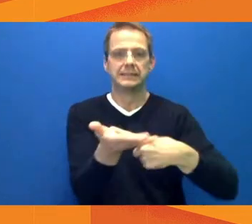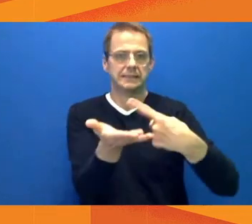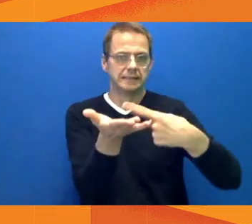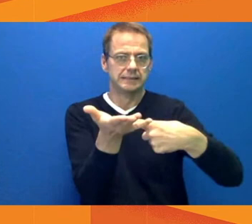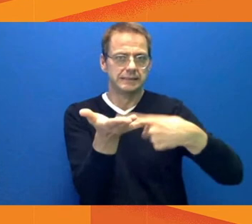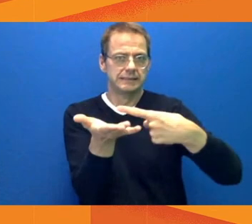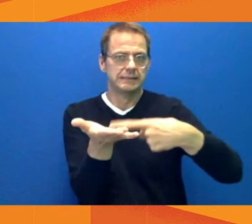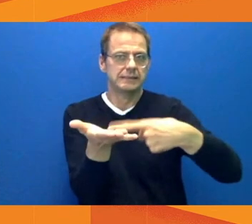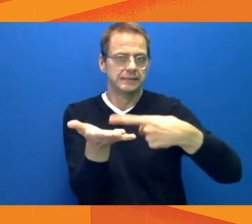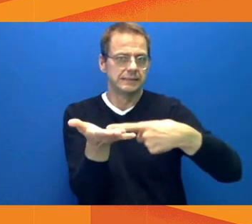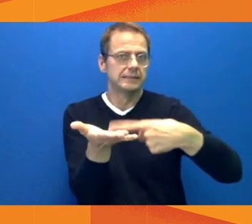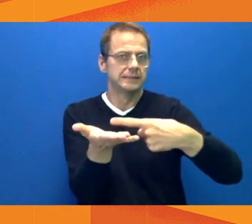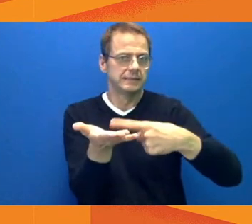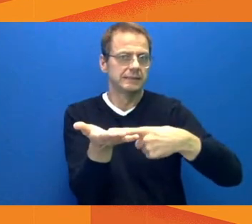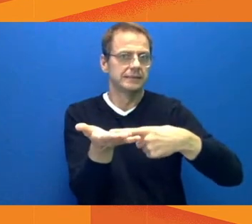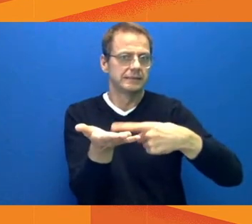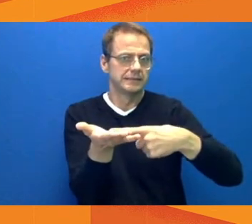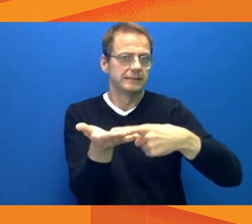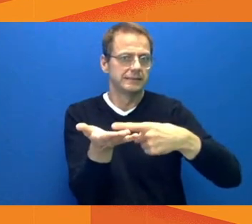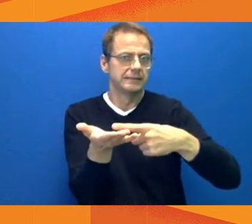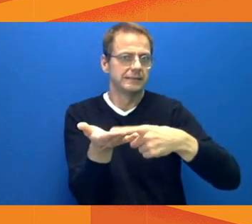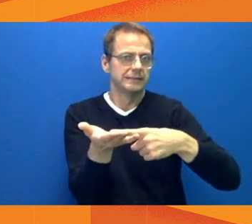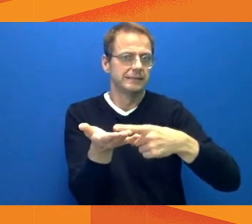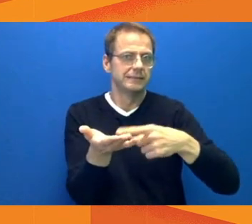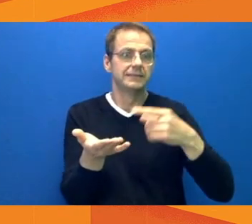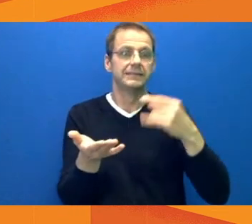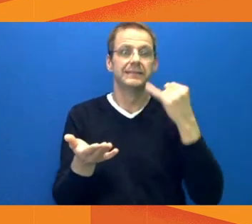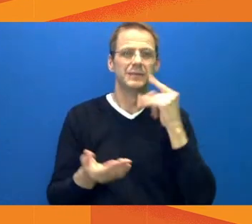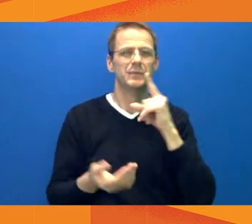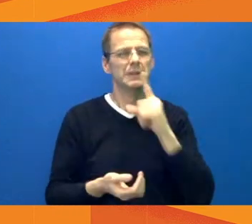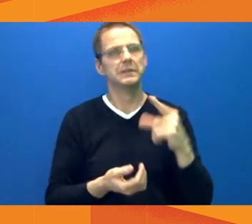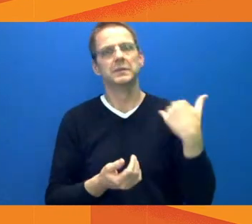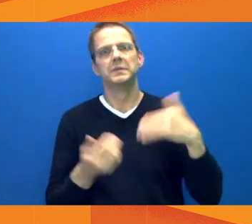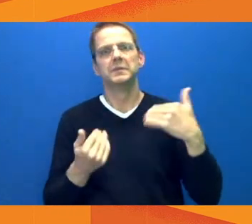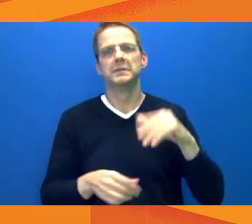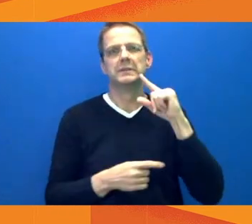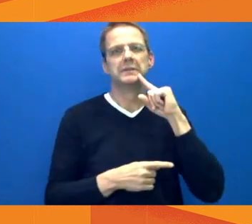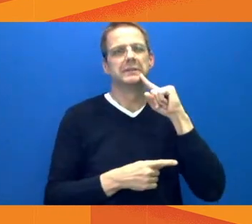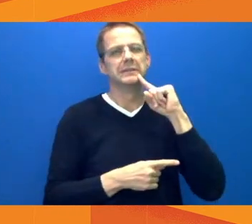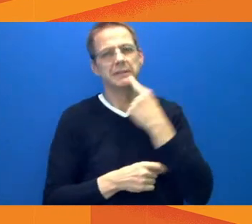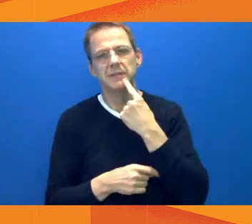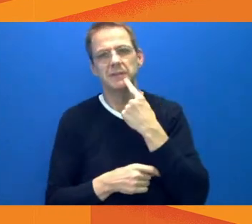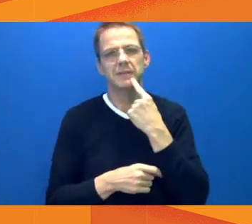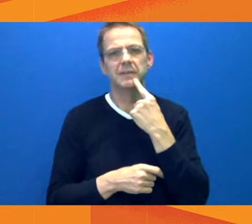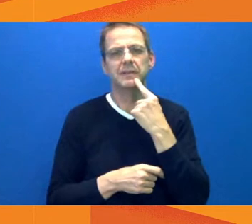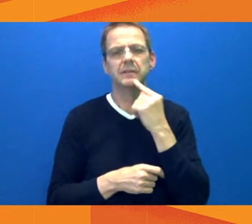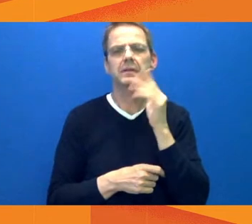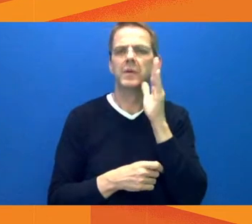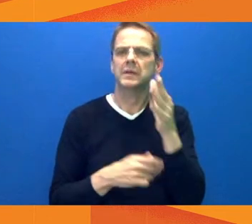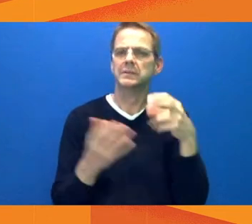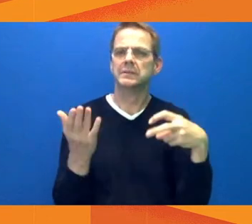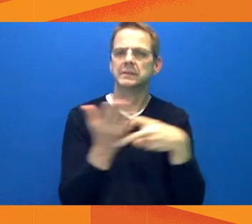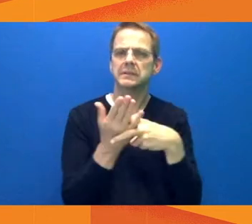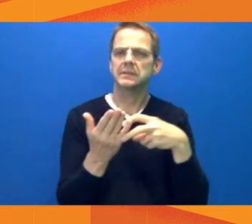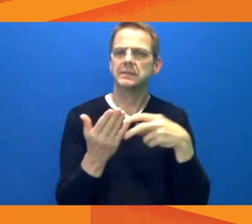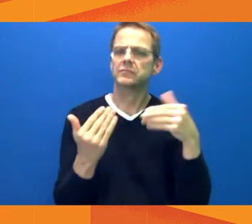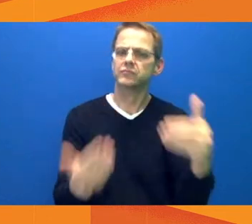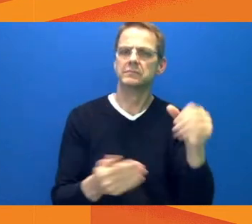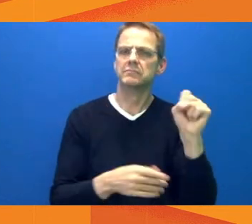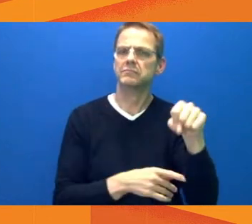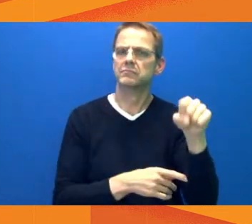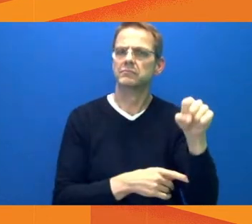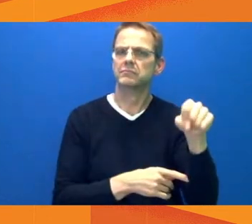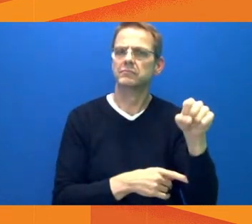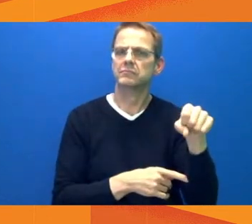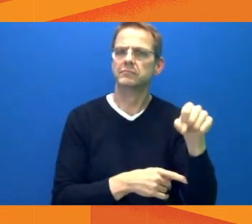enforcement at that specific time. And that's what we'll continue to do. But we're not going to count or evaluate